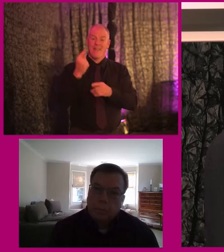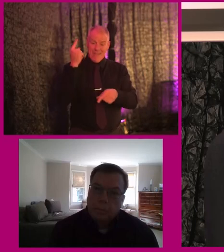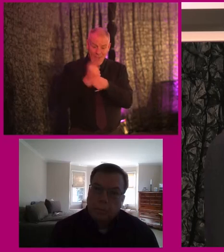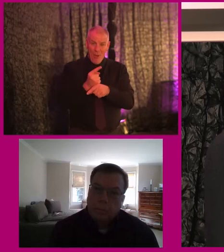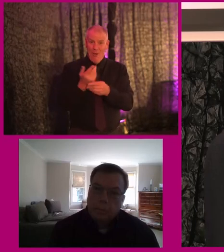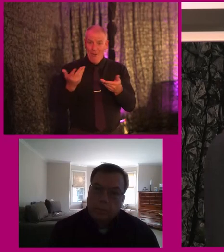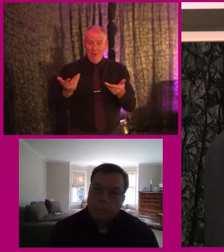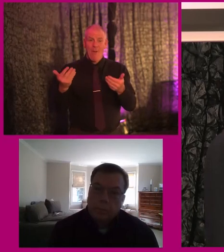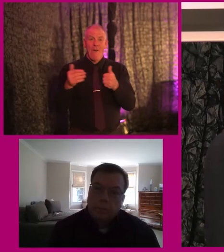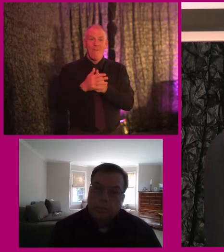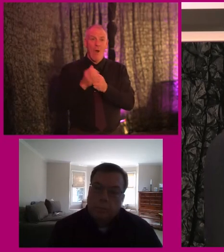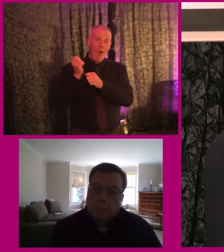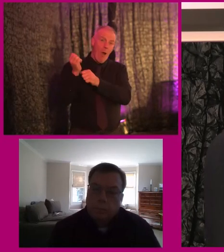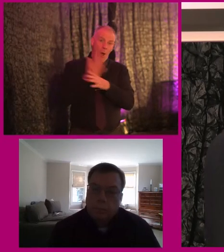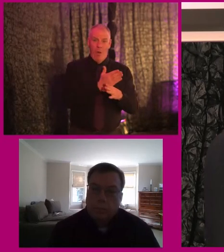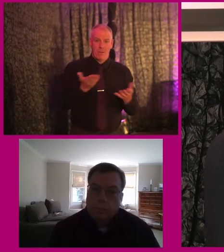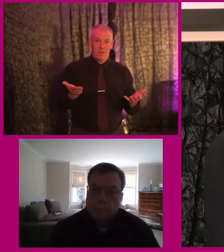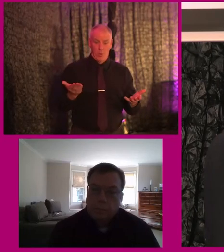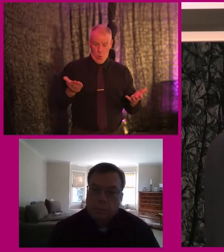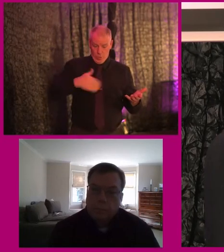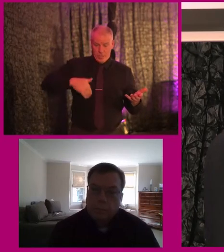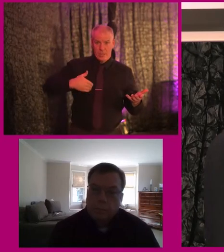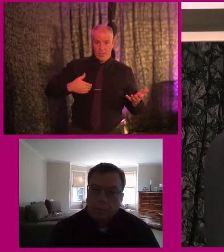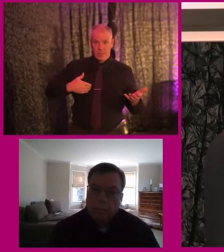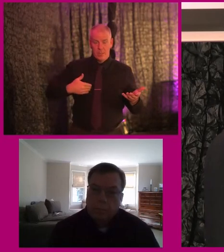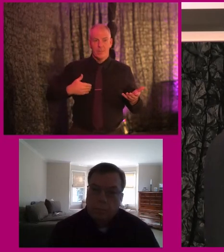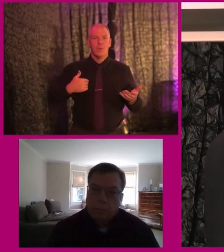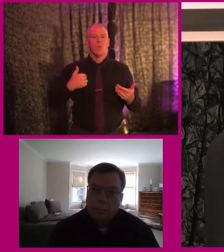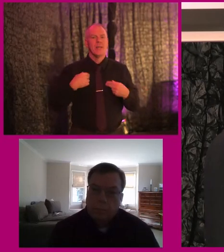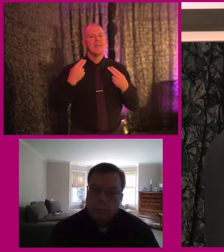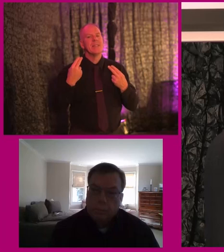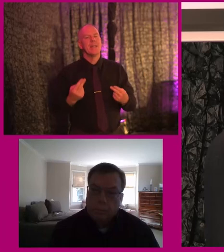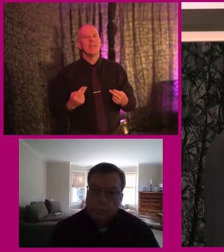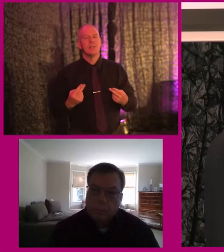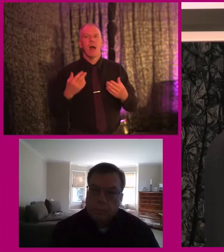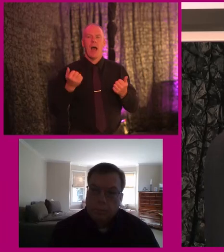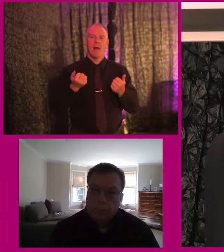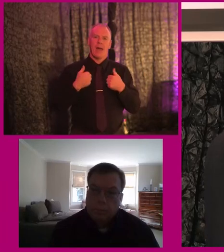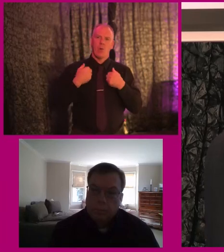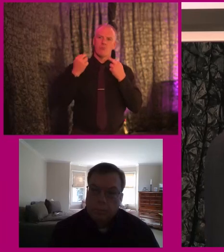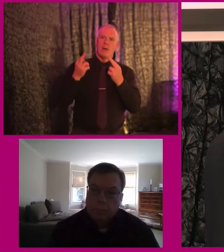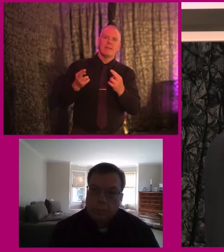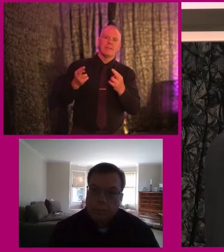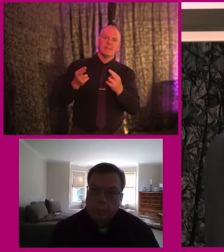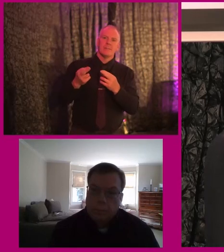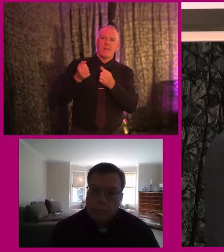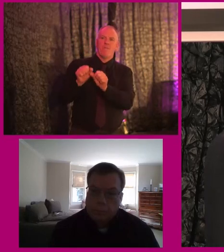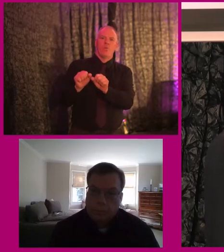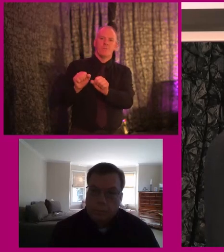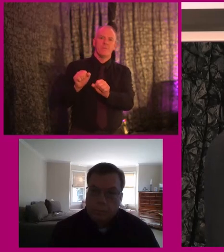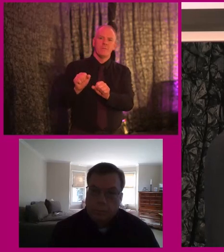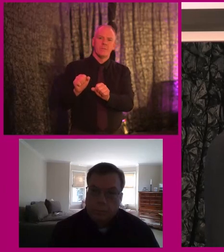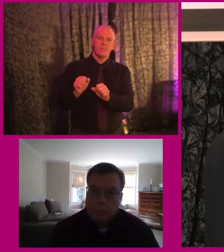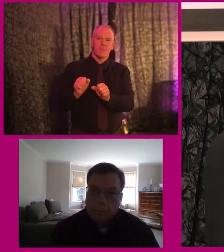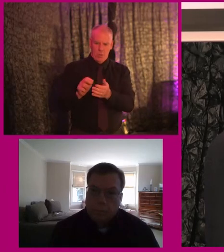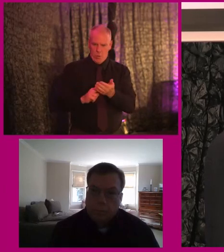for us. And somehow, we need to have our rights enforced. We need to